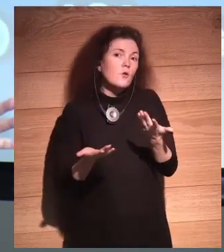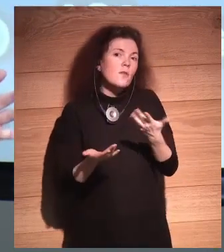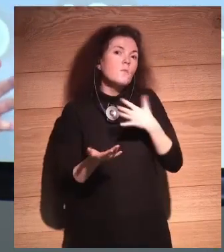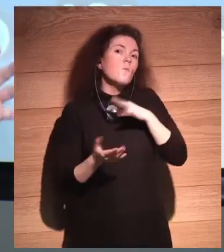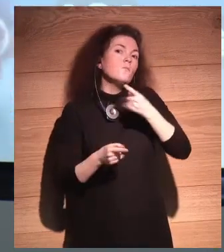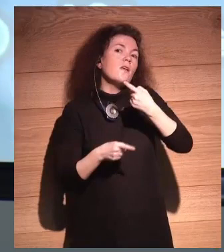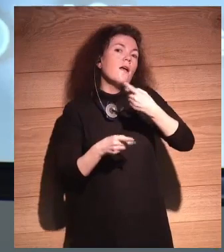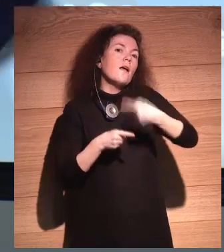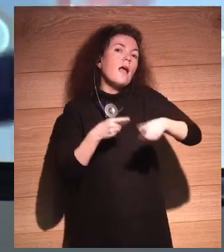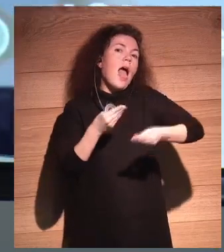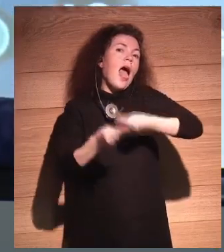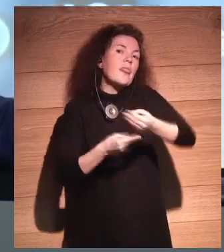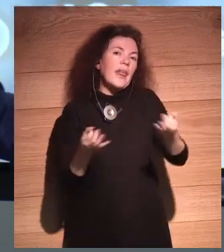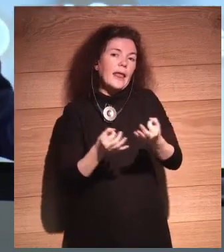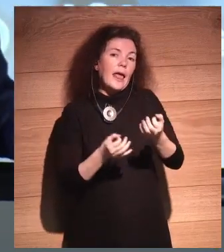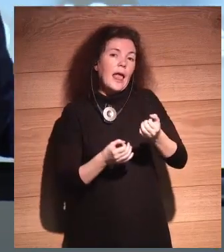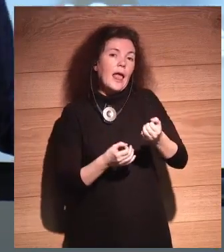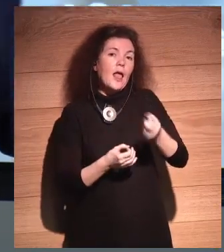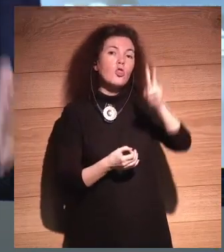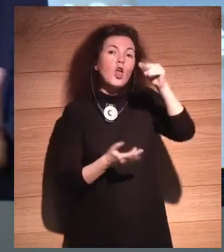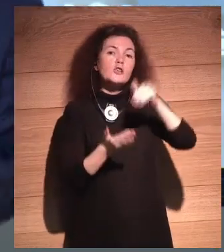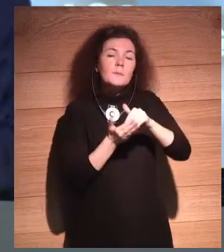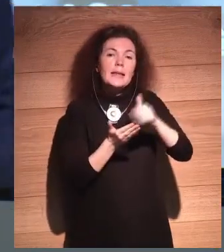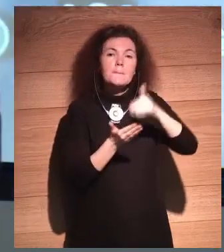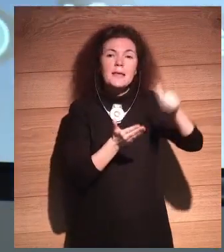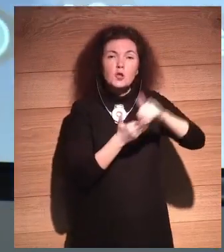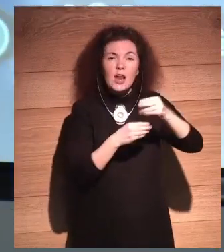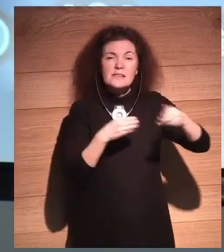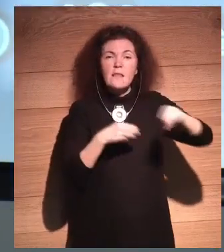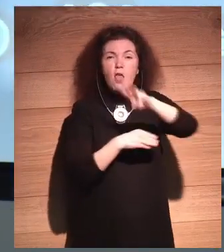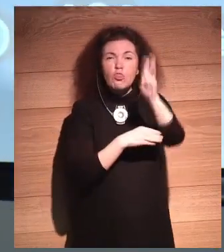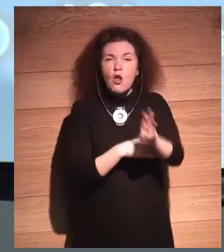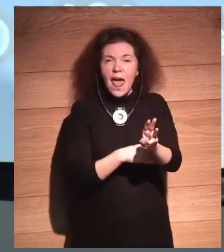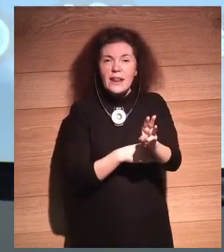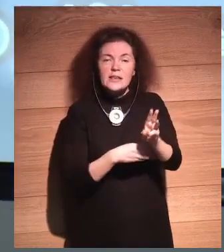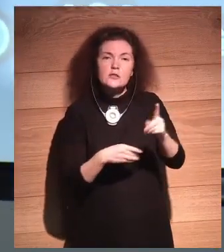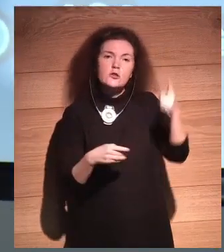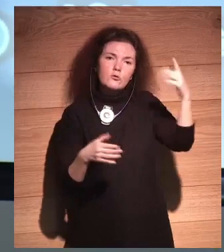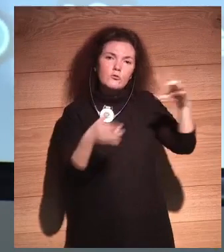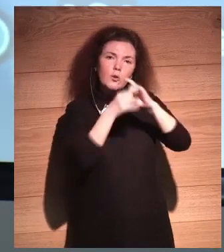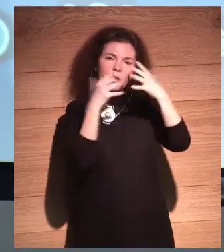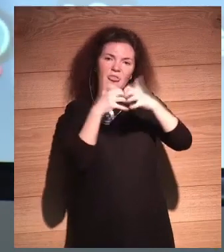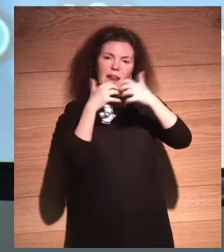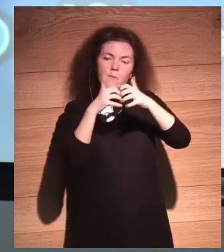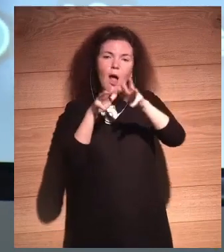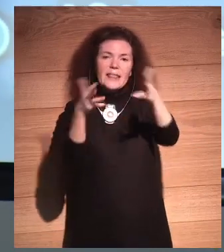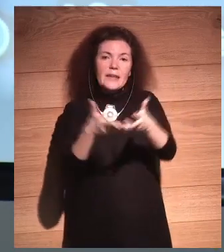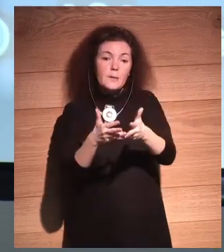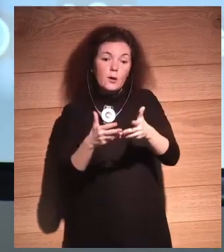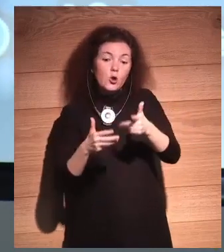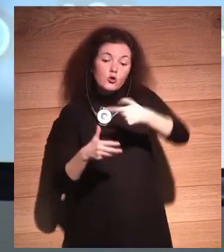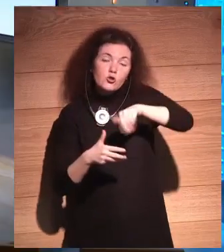connecting our brain to the internet. But do we really want that? Do we want to live in a world where longevity